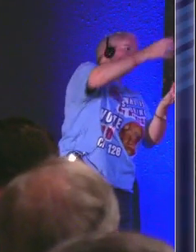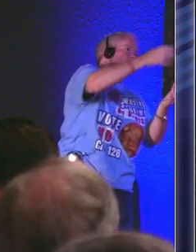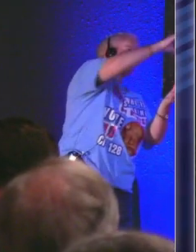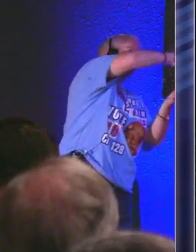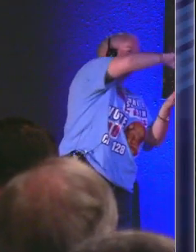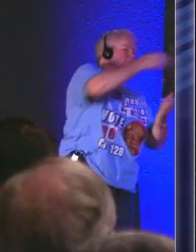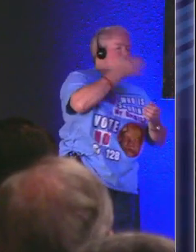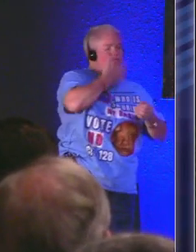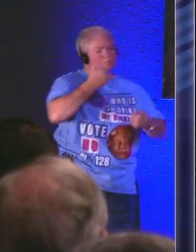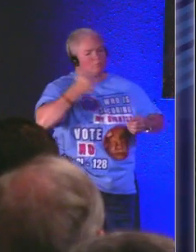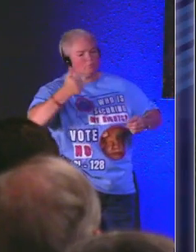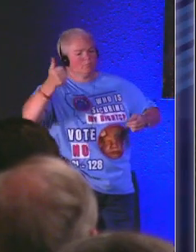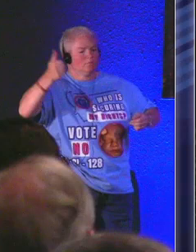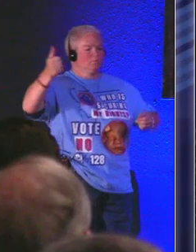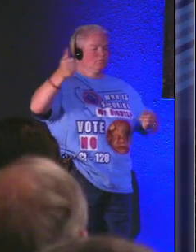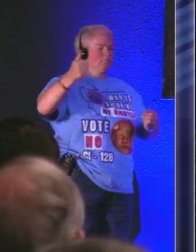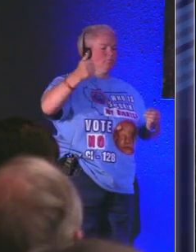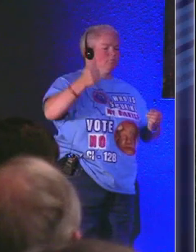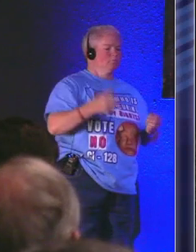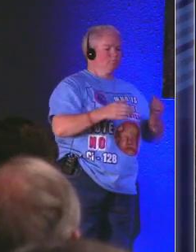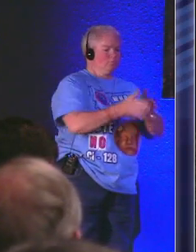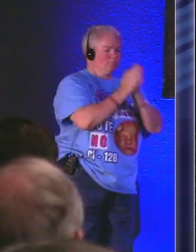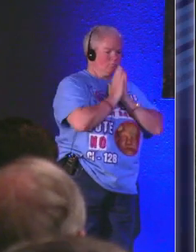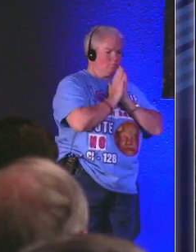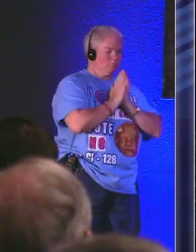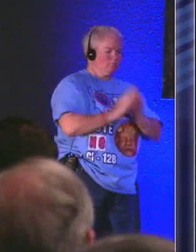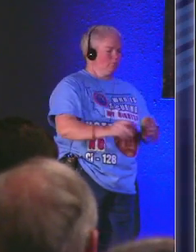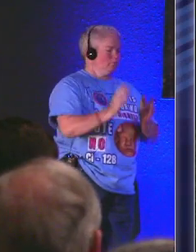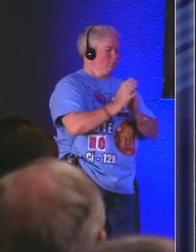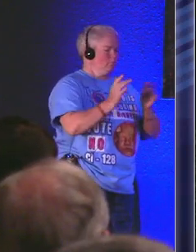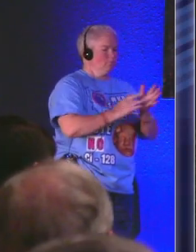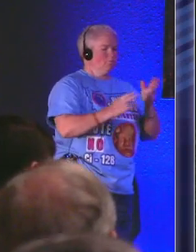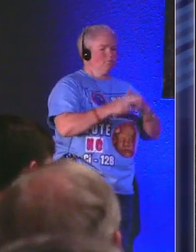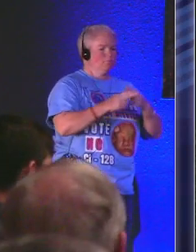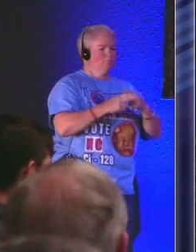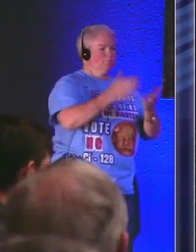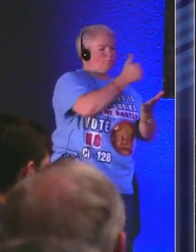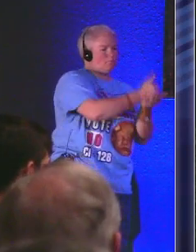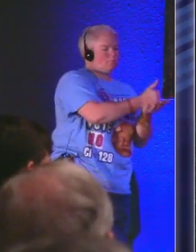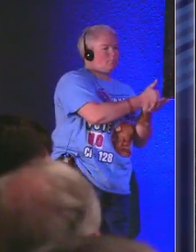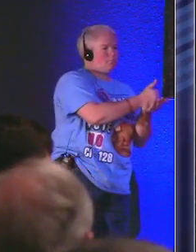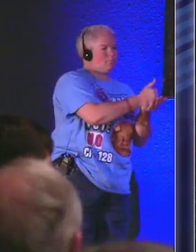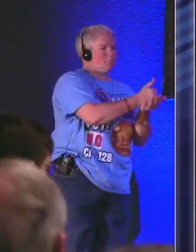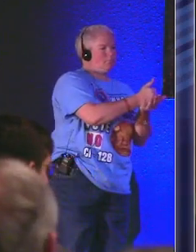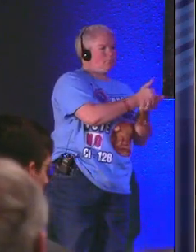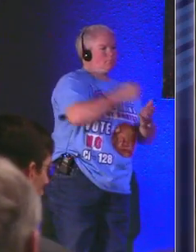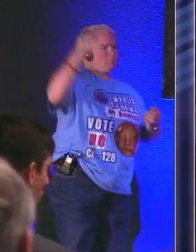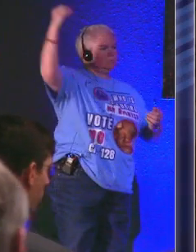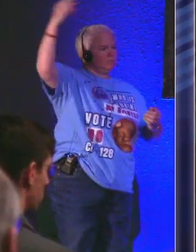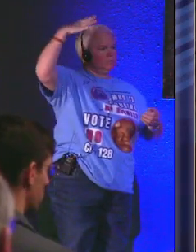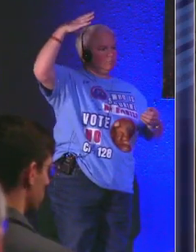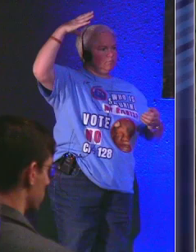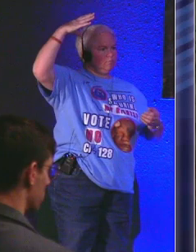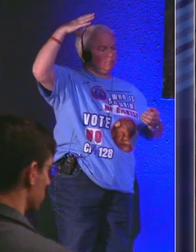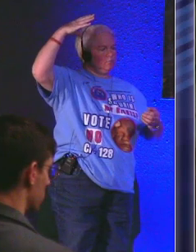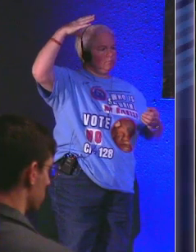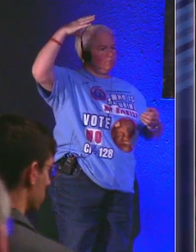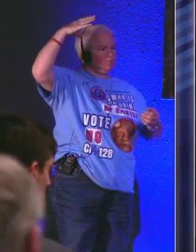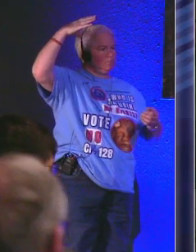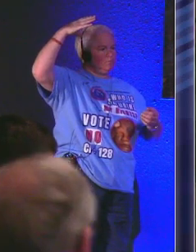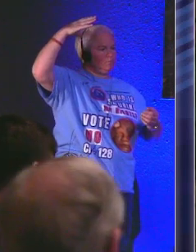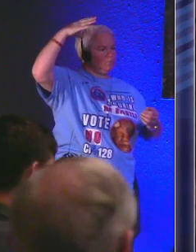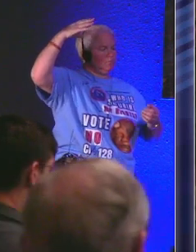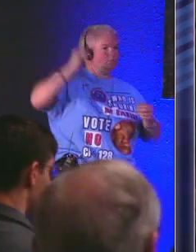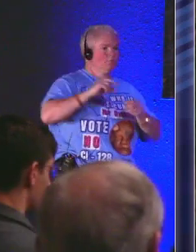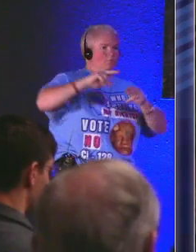god in greater measure we ask all of this in jesus name amen we have great support god for